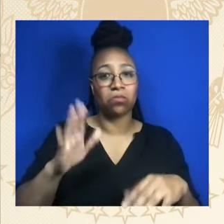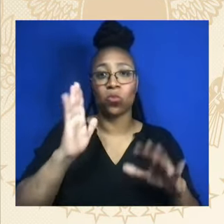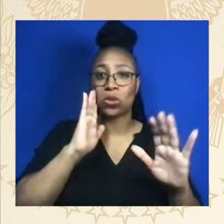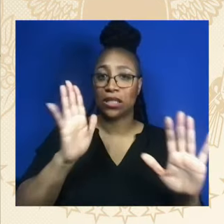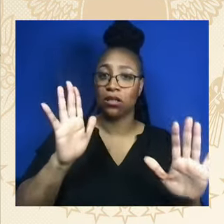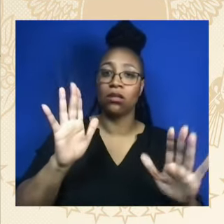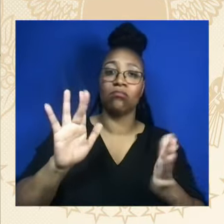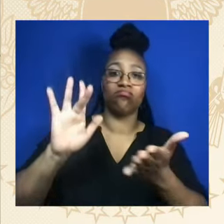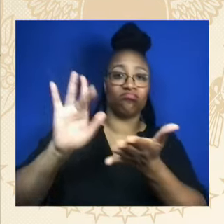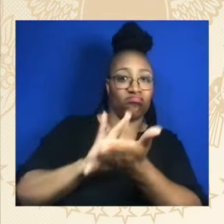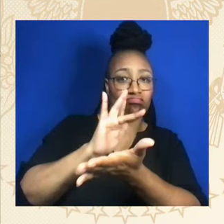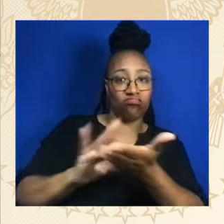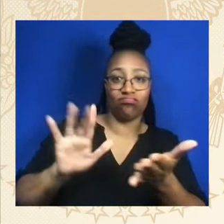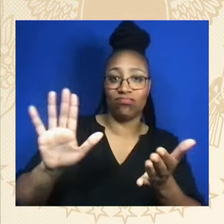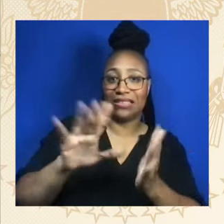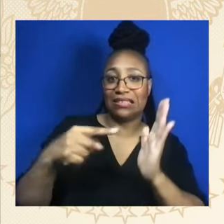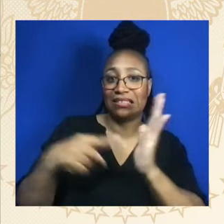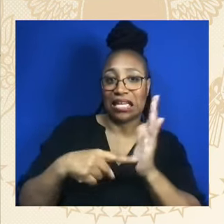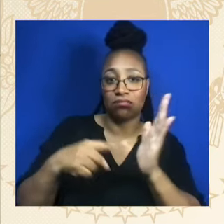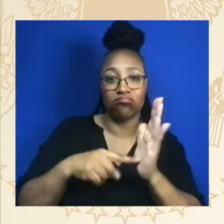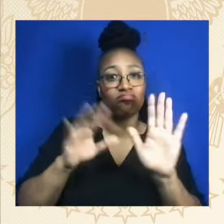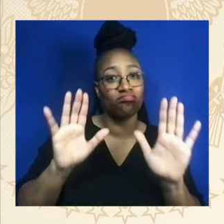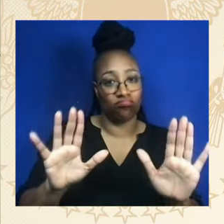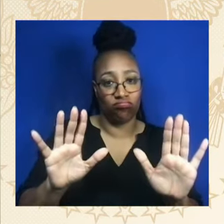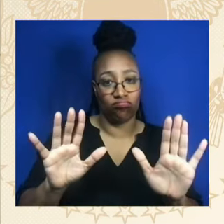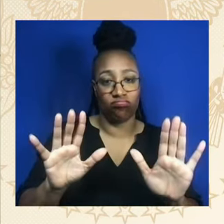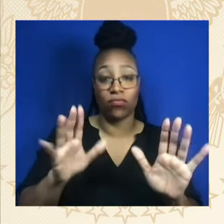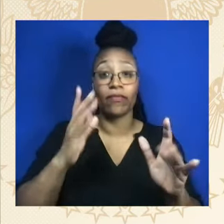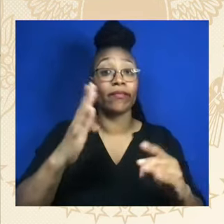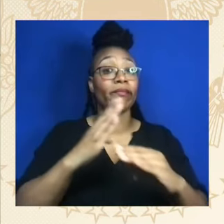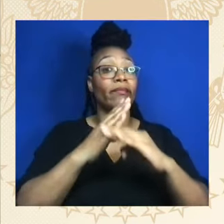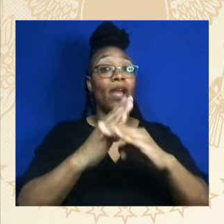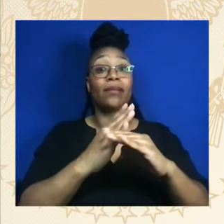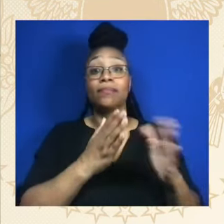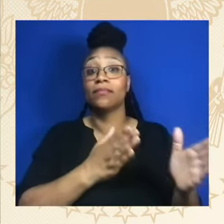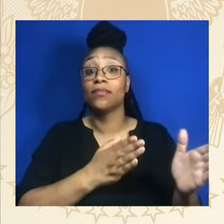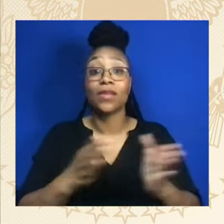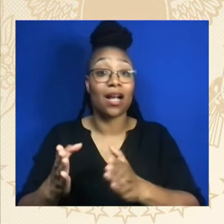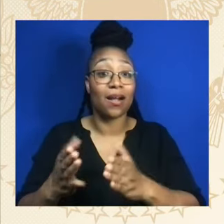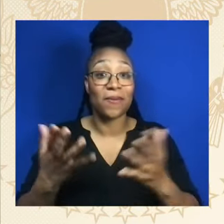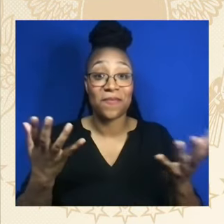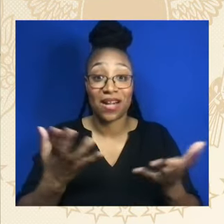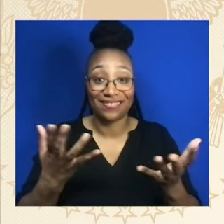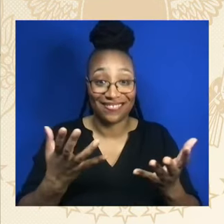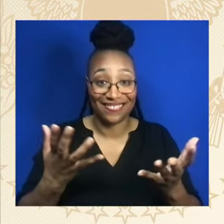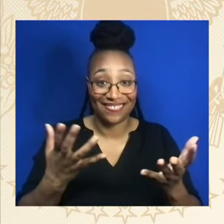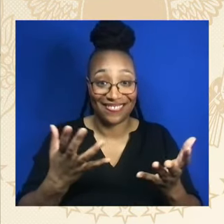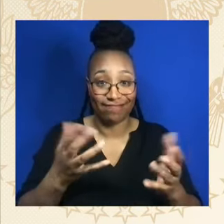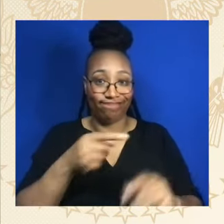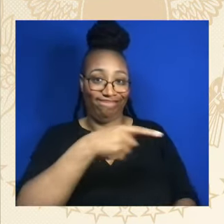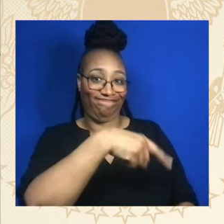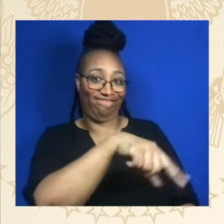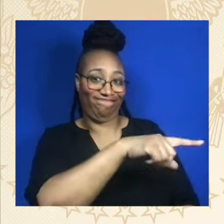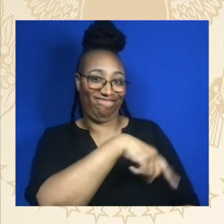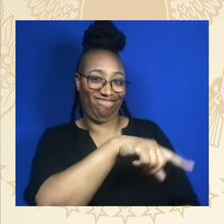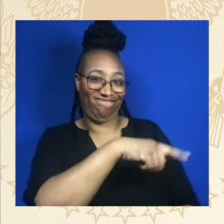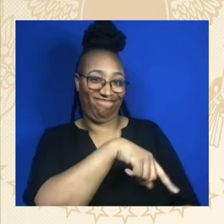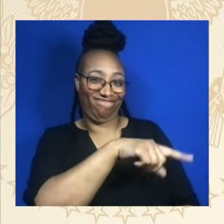plan is opponents of the plan suing us. Today, there was argued in the Supreme Court whether or not